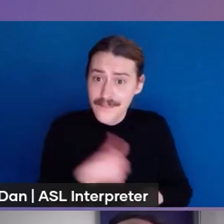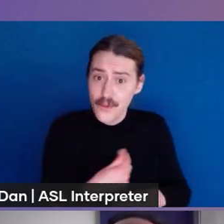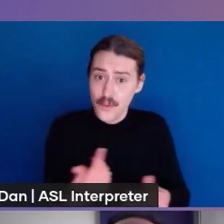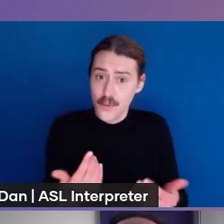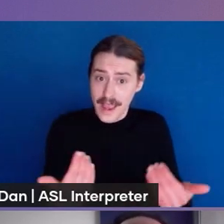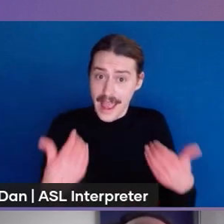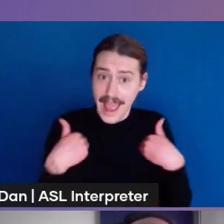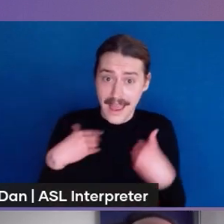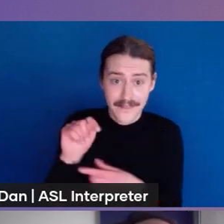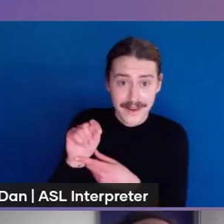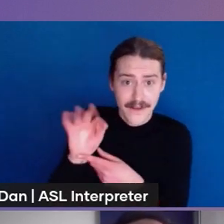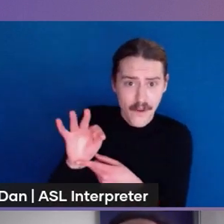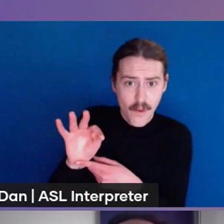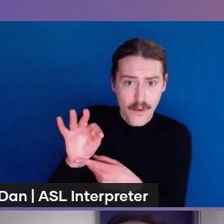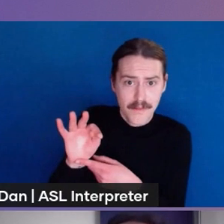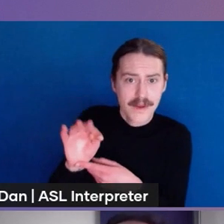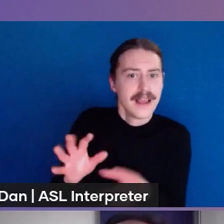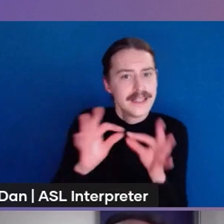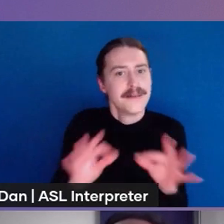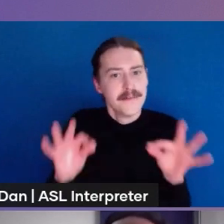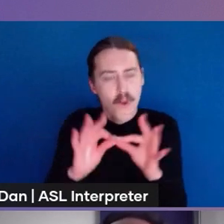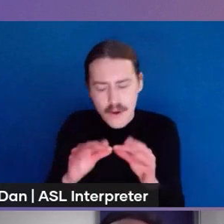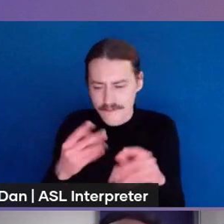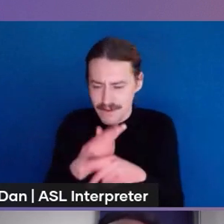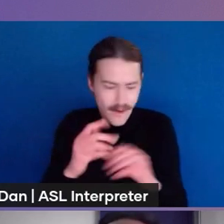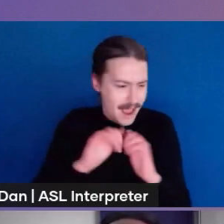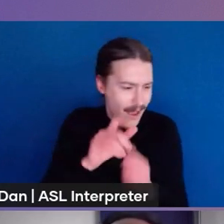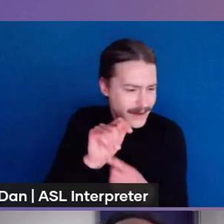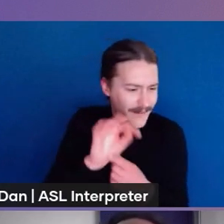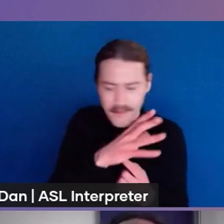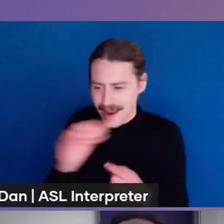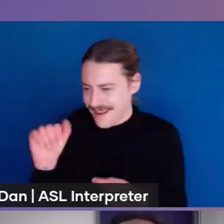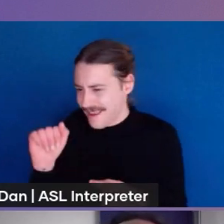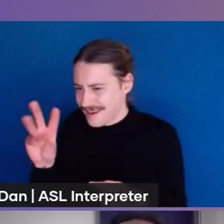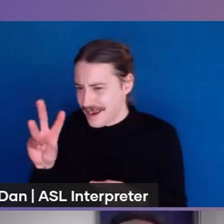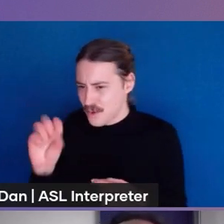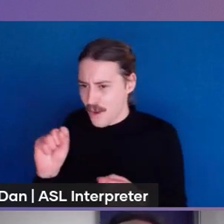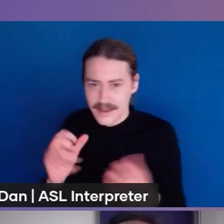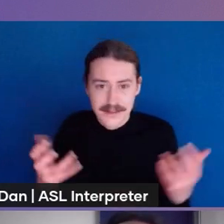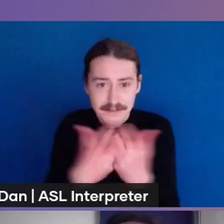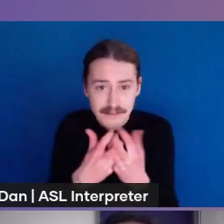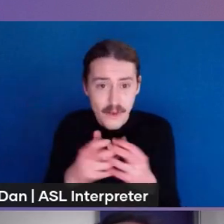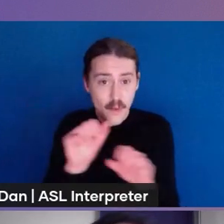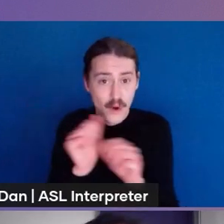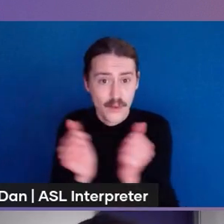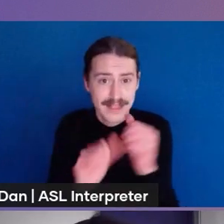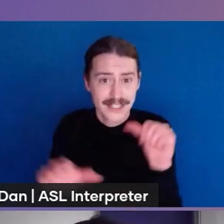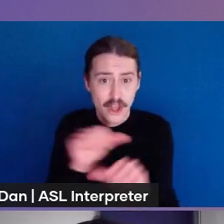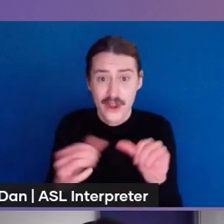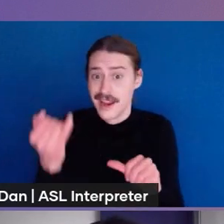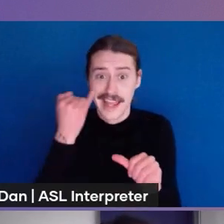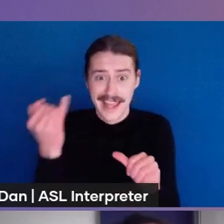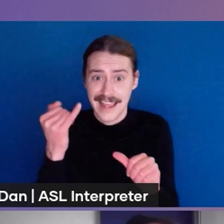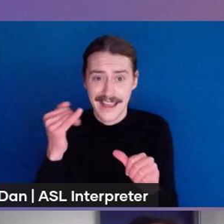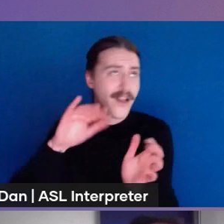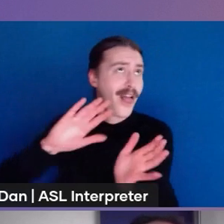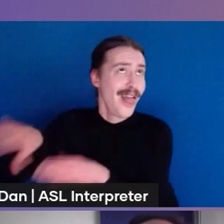to know how Terraform and AWS works under the hood you may have some level of headache down the road